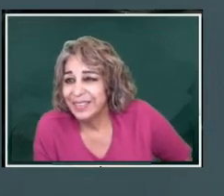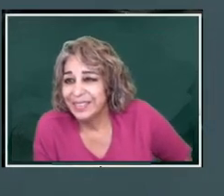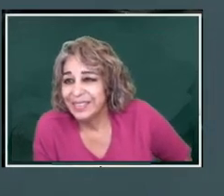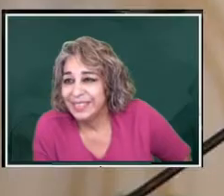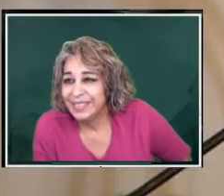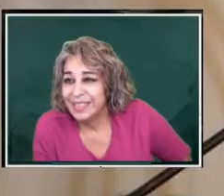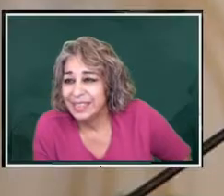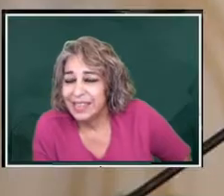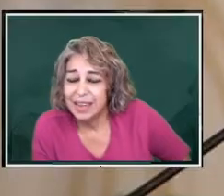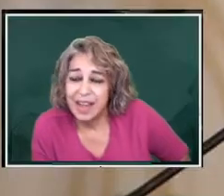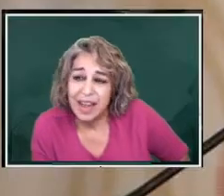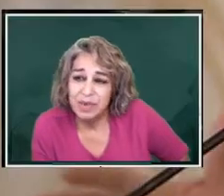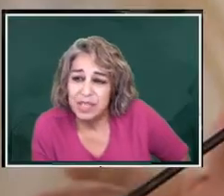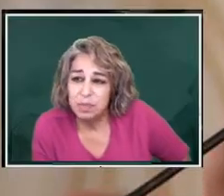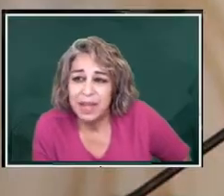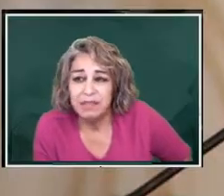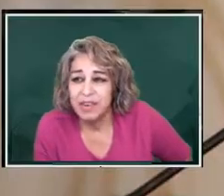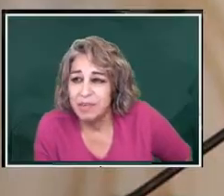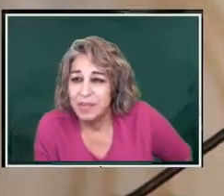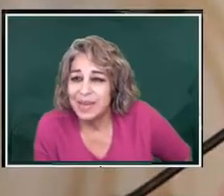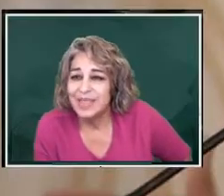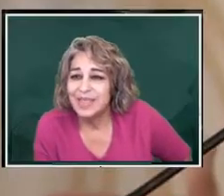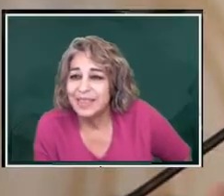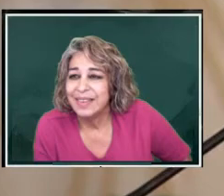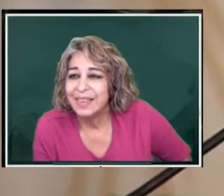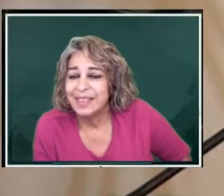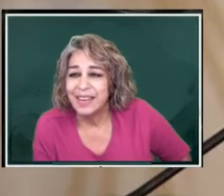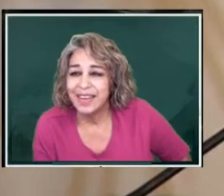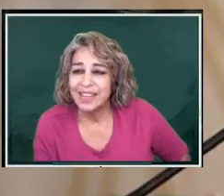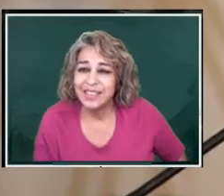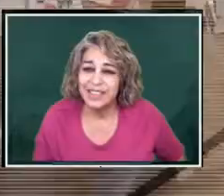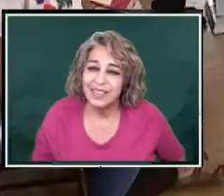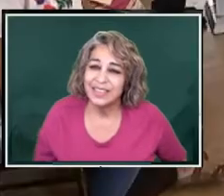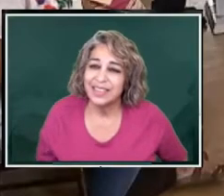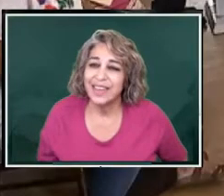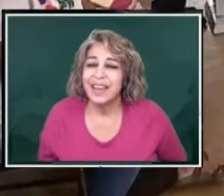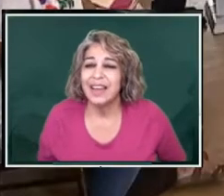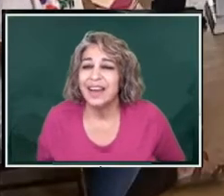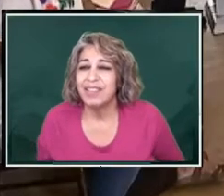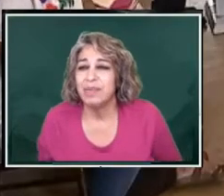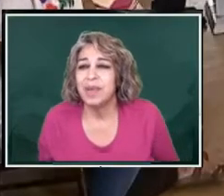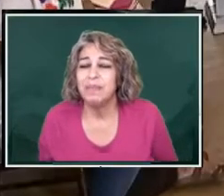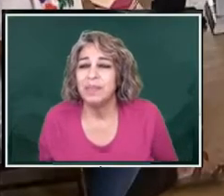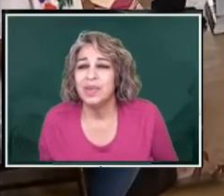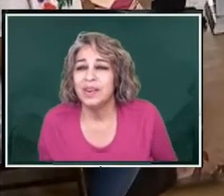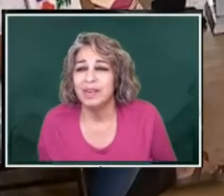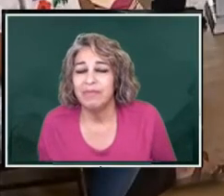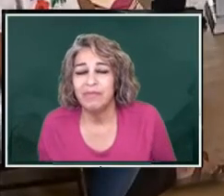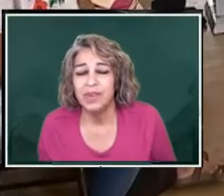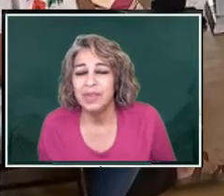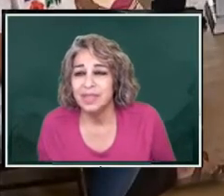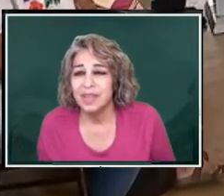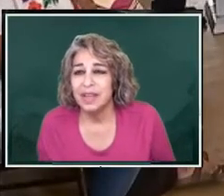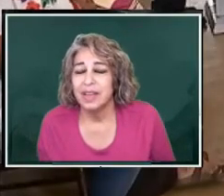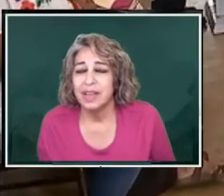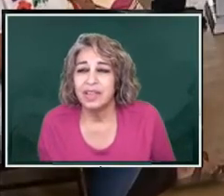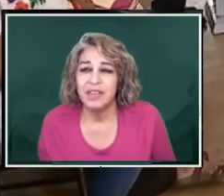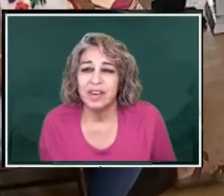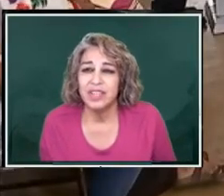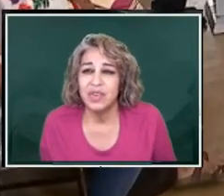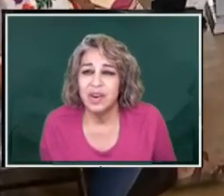I respect very much the cultures of the people, their foods,